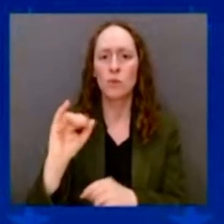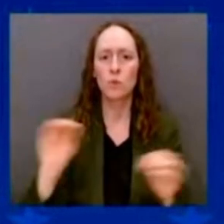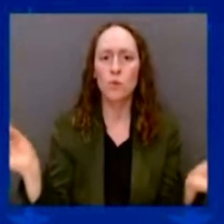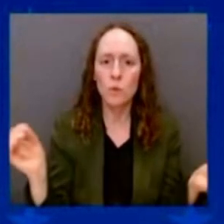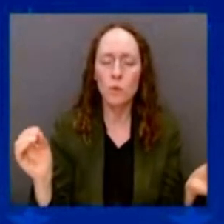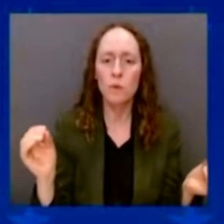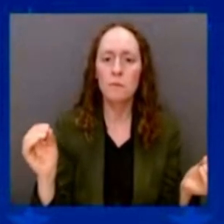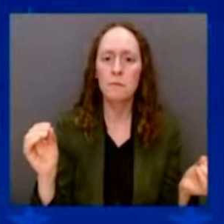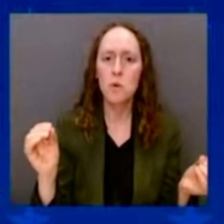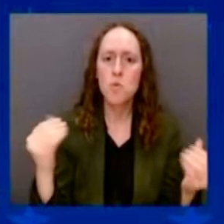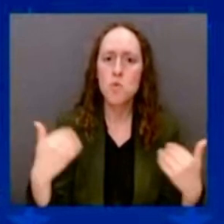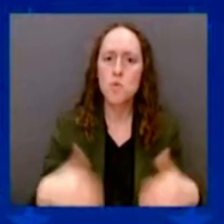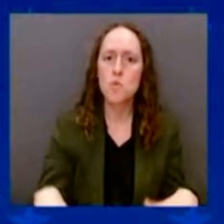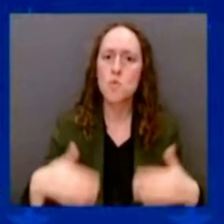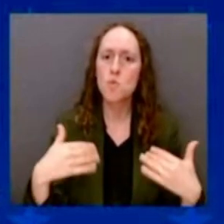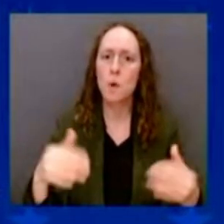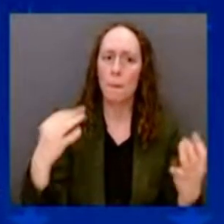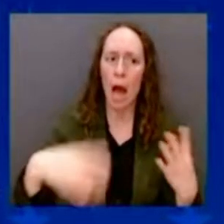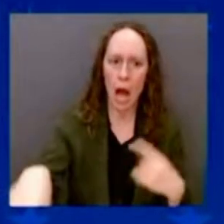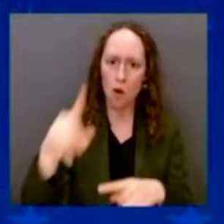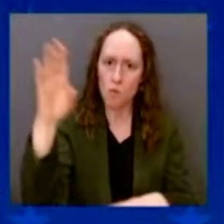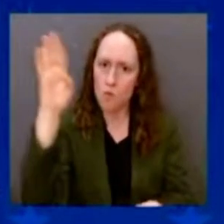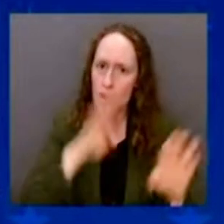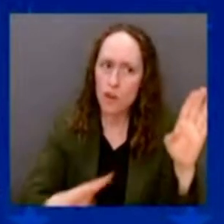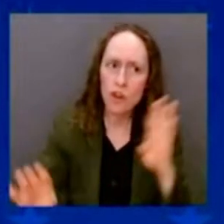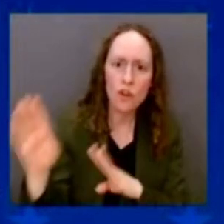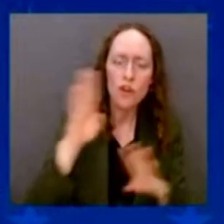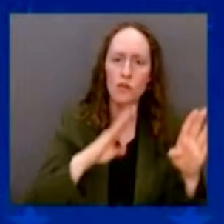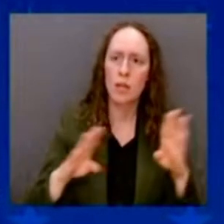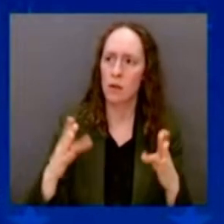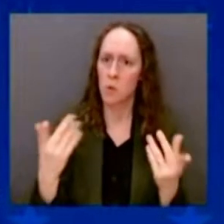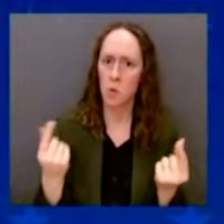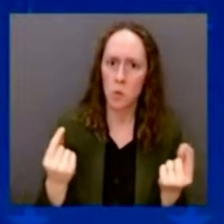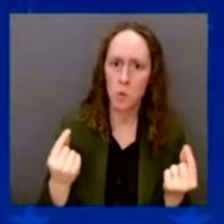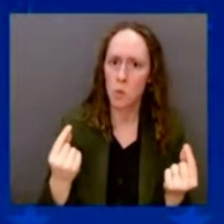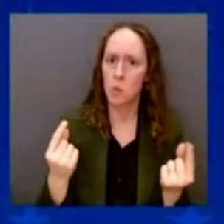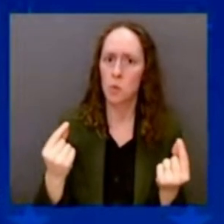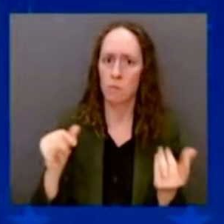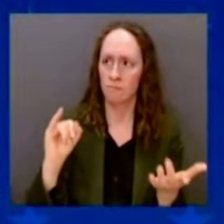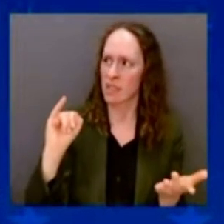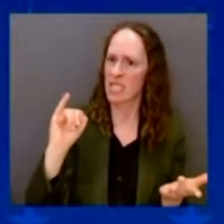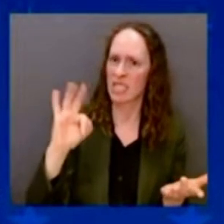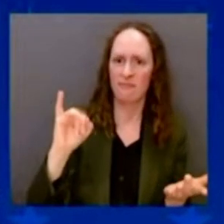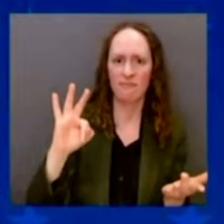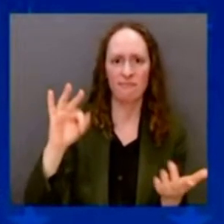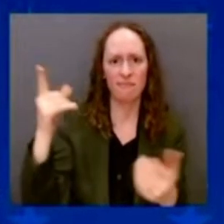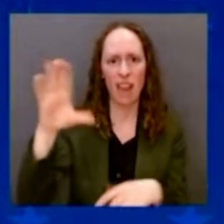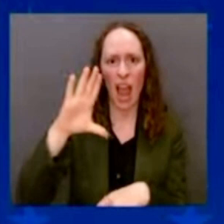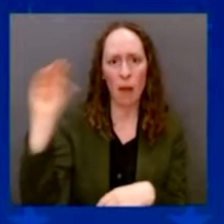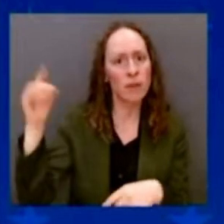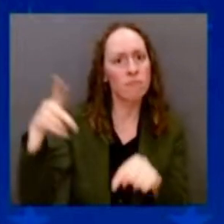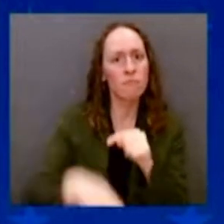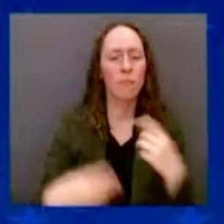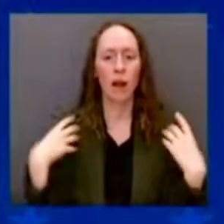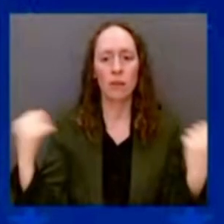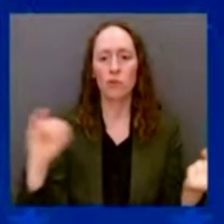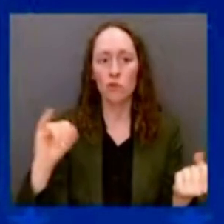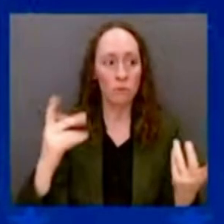house. What do they have to do if one of them gets really sick? Well, thanks to the American Rescue Plan,